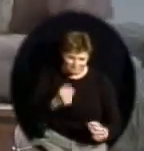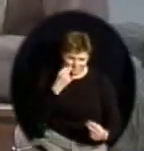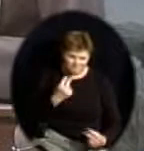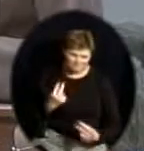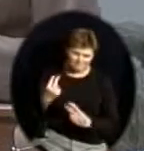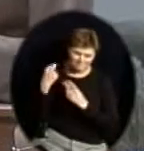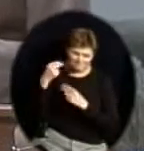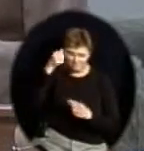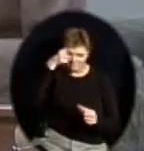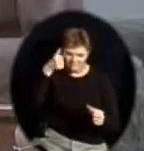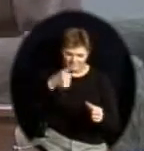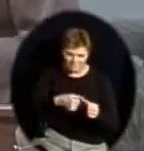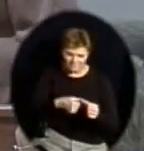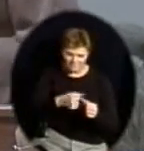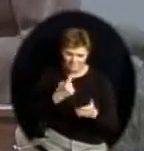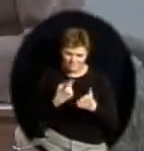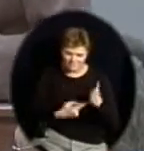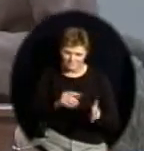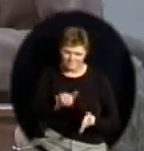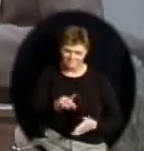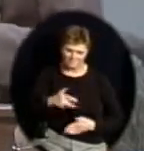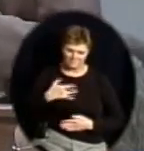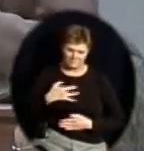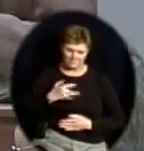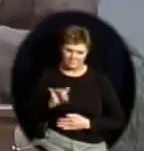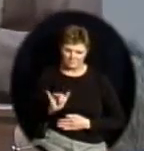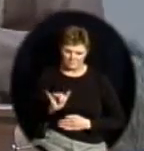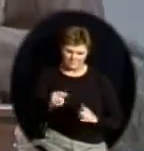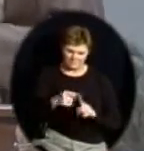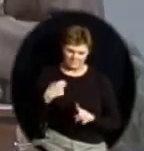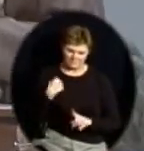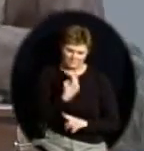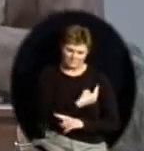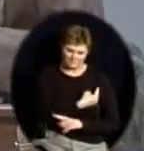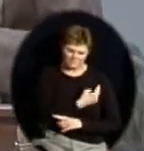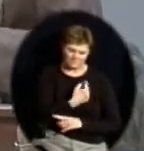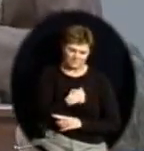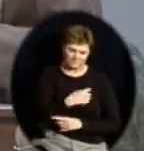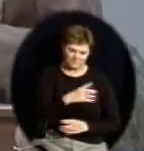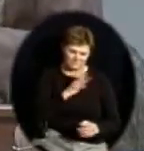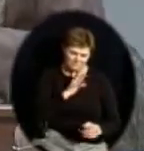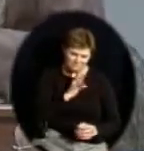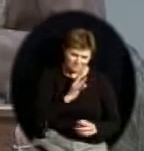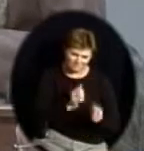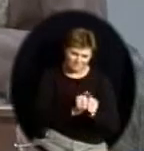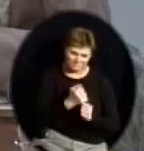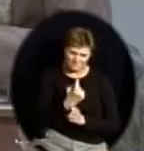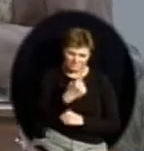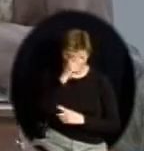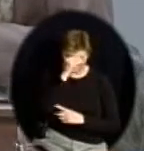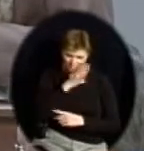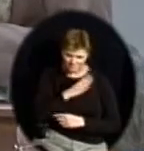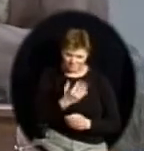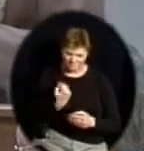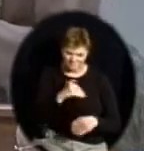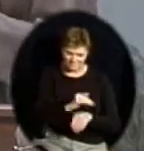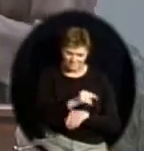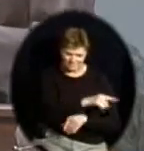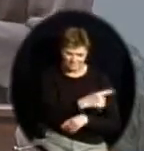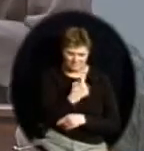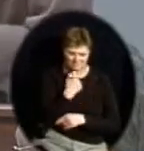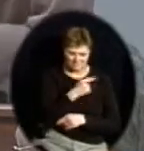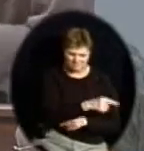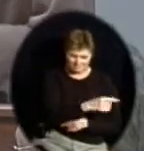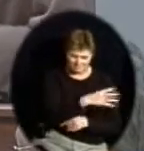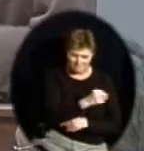run into a parent last evening in a function that indicated he and his wife were very excited about school starting, and he said,